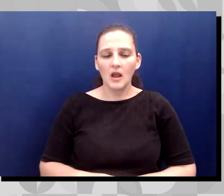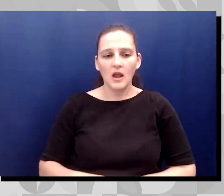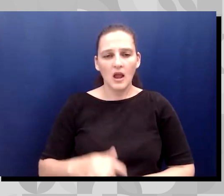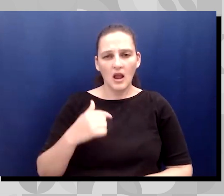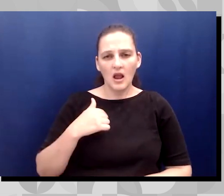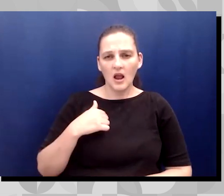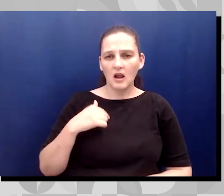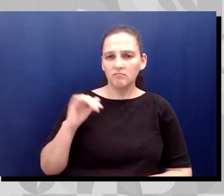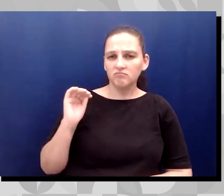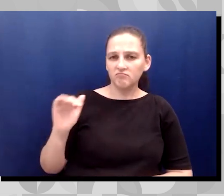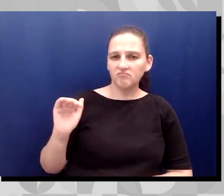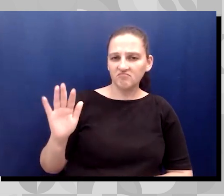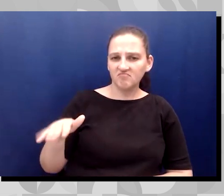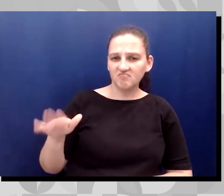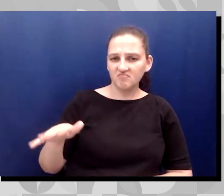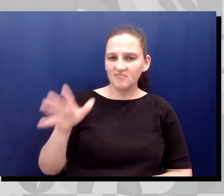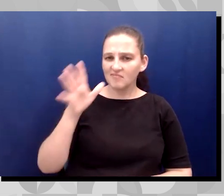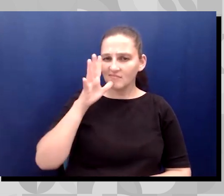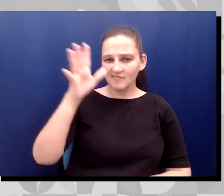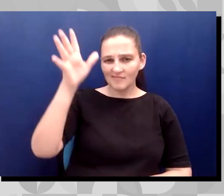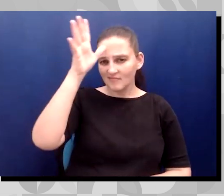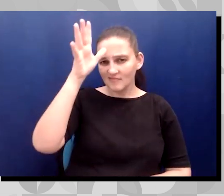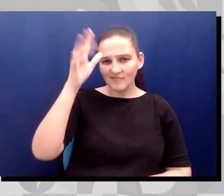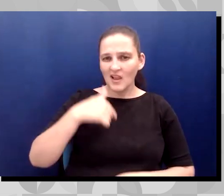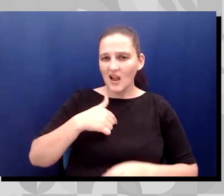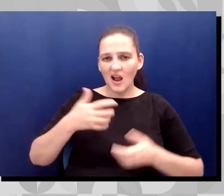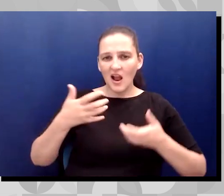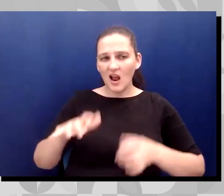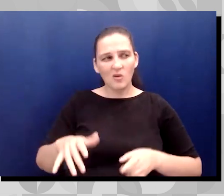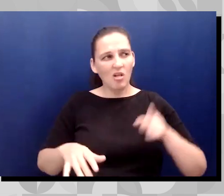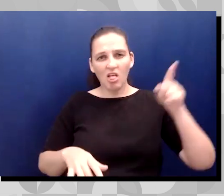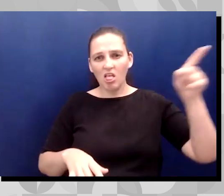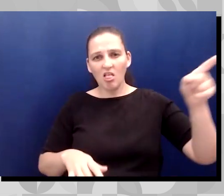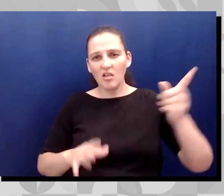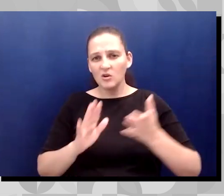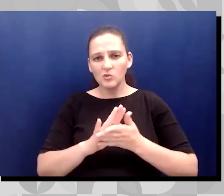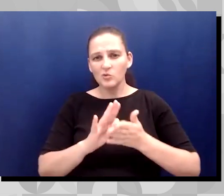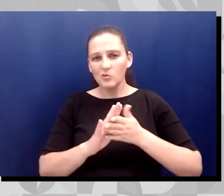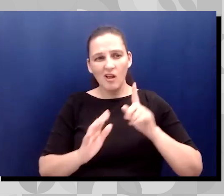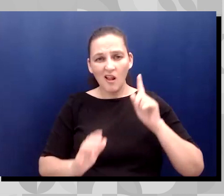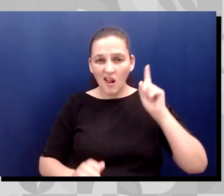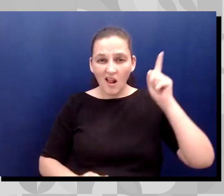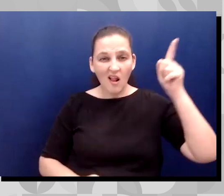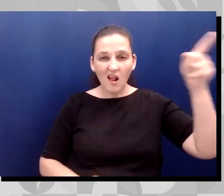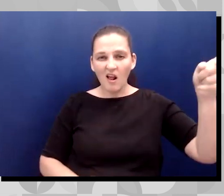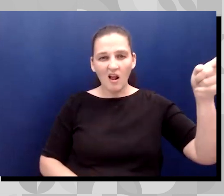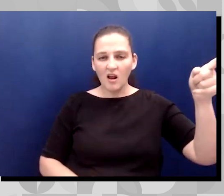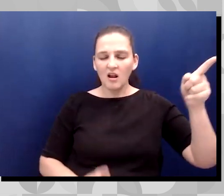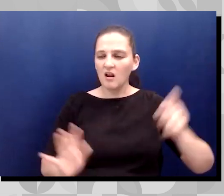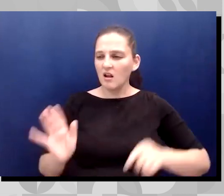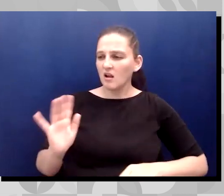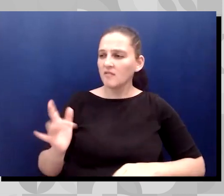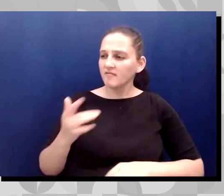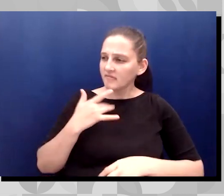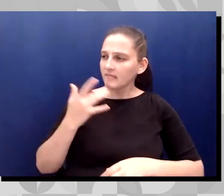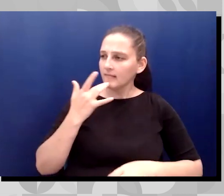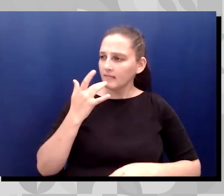I didn't want to go to that school and that I wanted to stay in my home